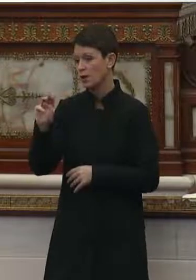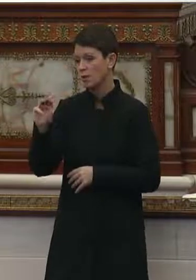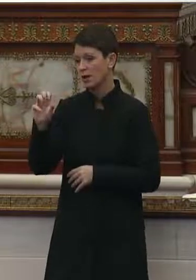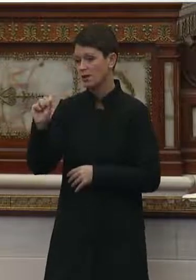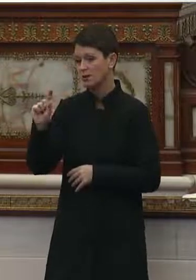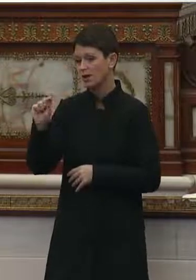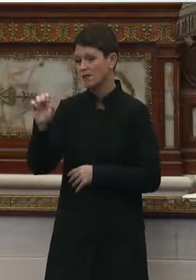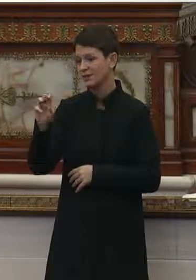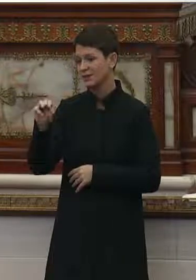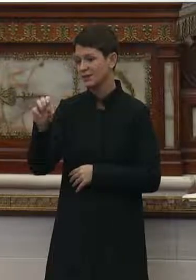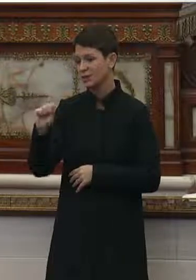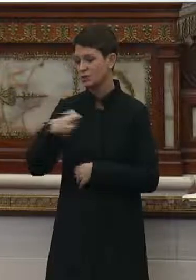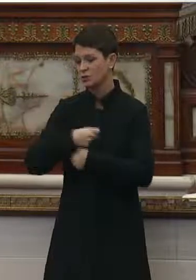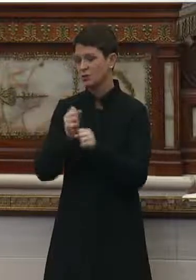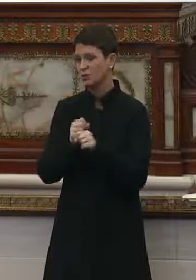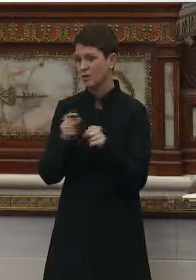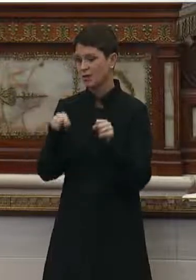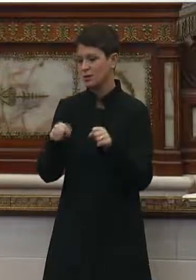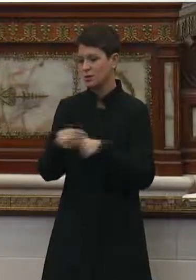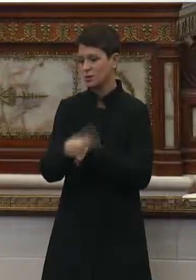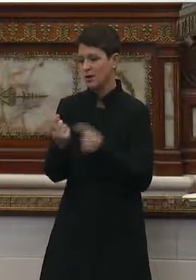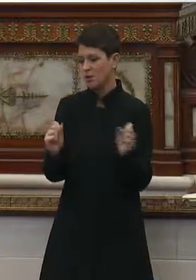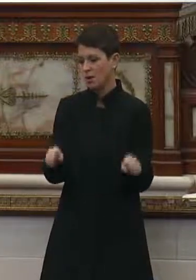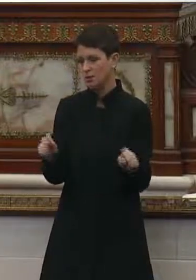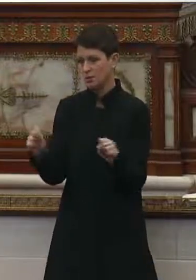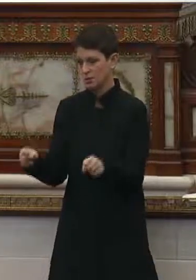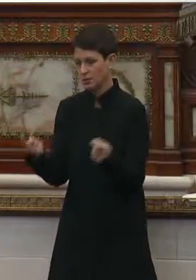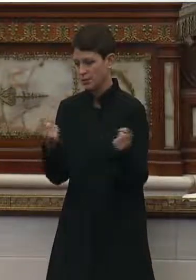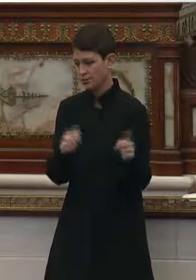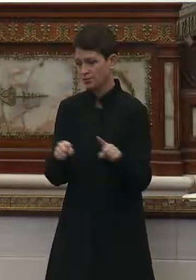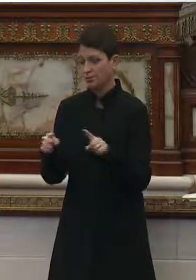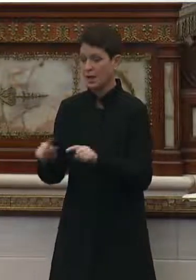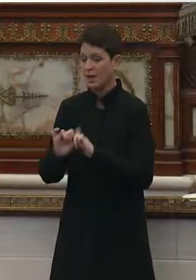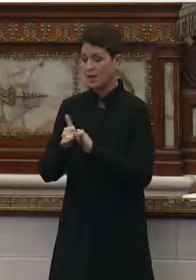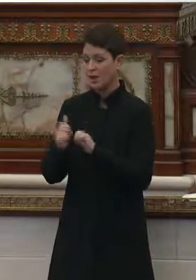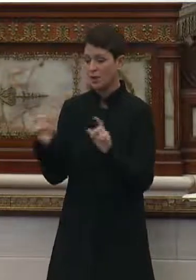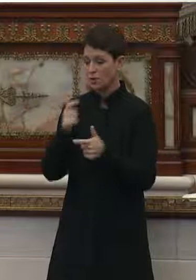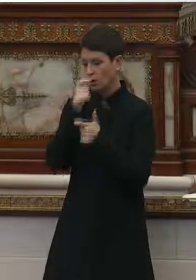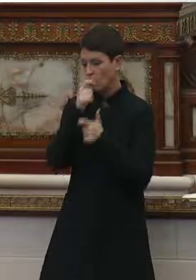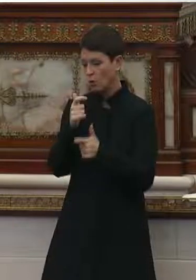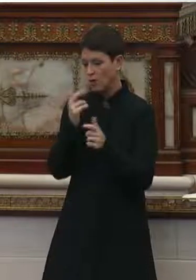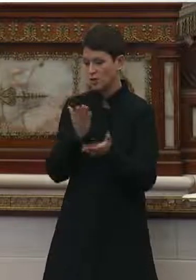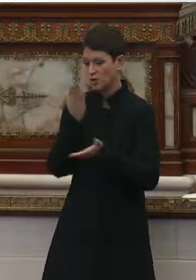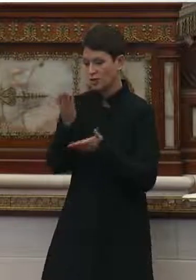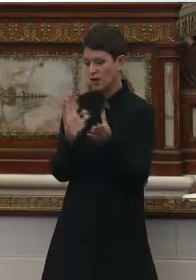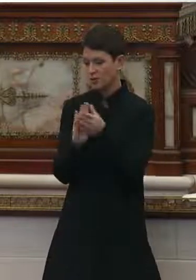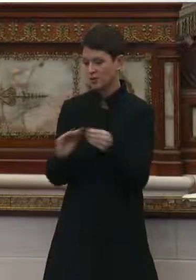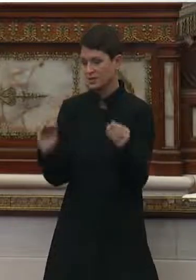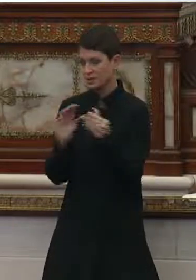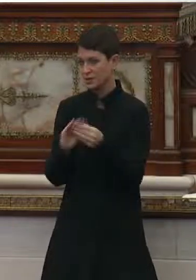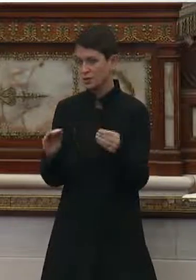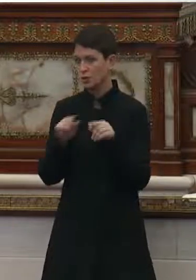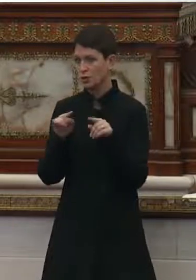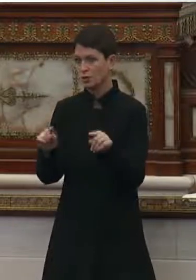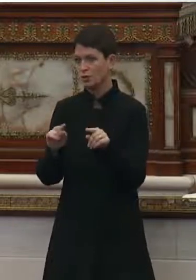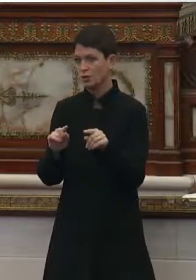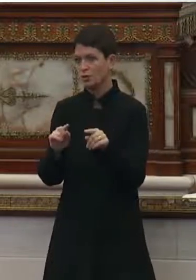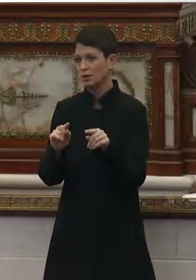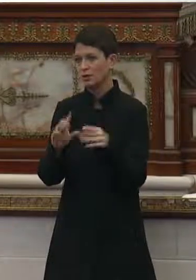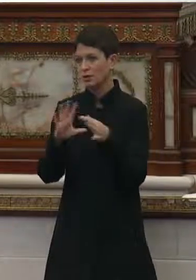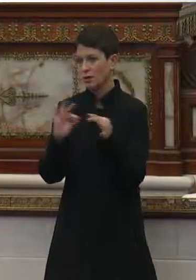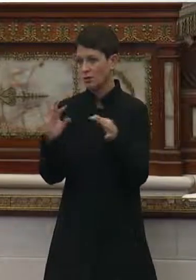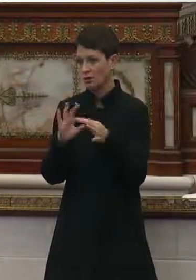Teams to make these remote hearings possible. Instructions for how the public may view and offer public testimony at public hearings